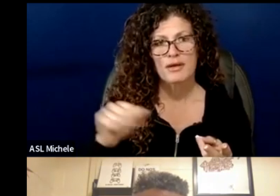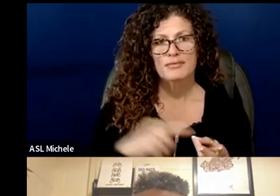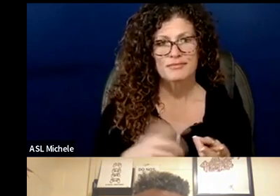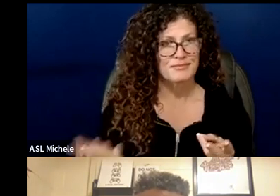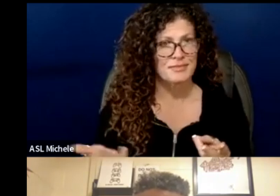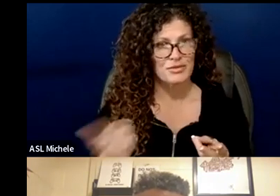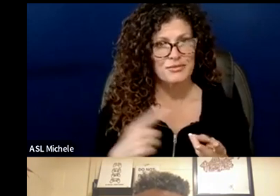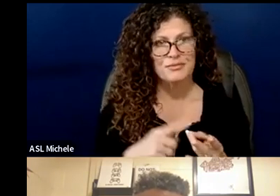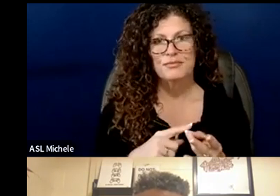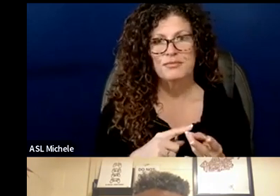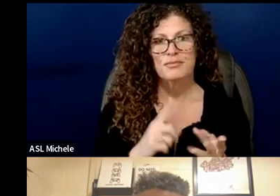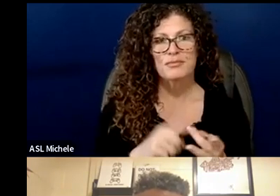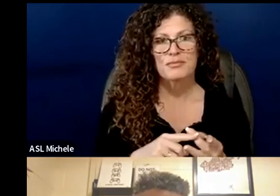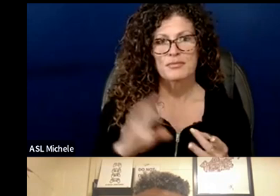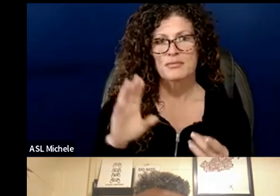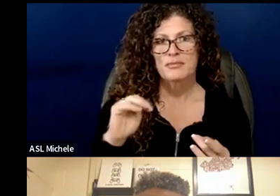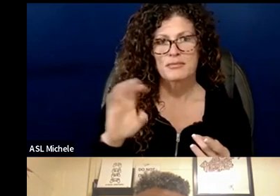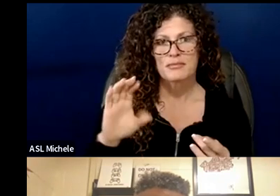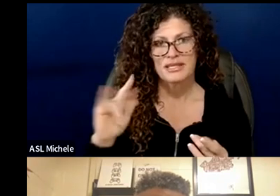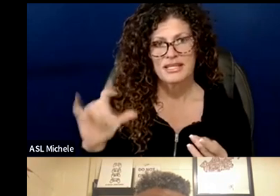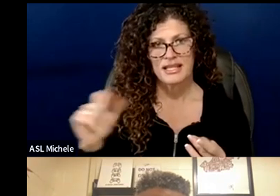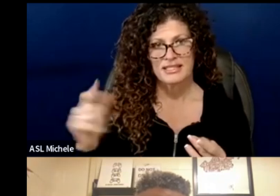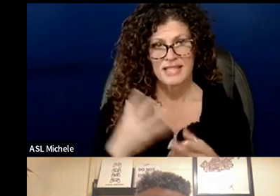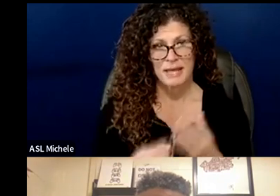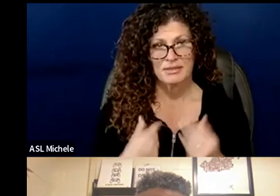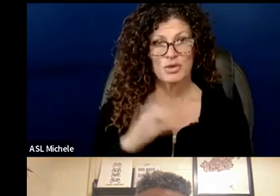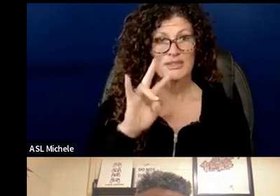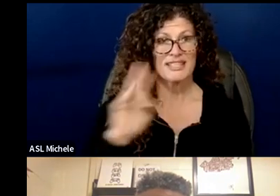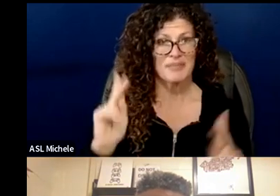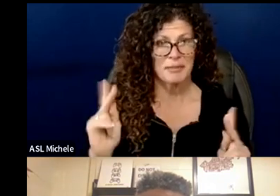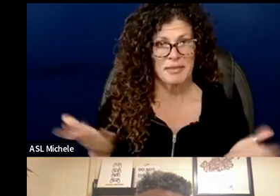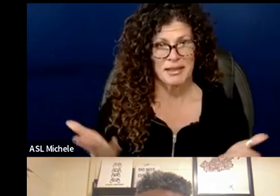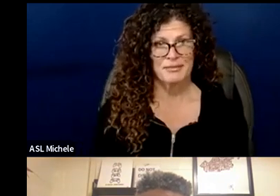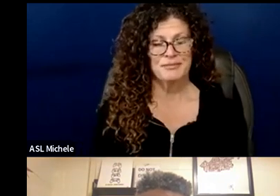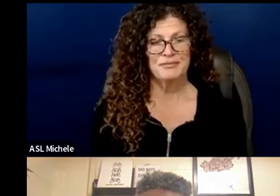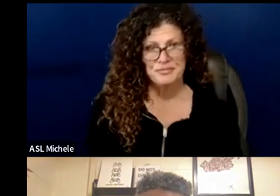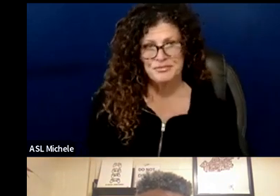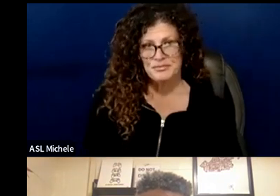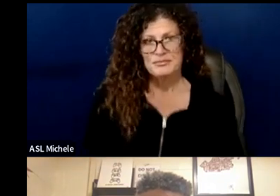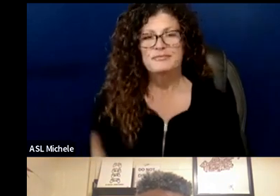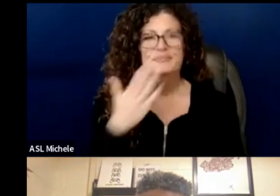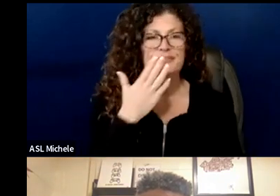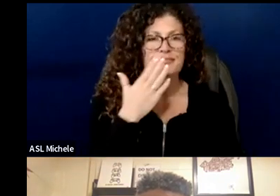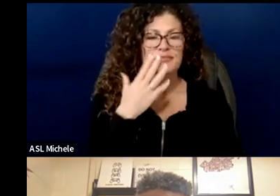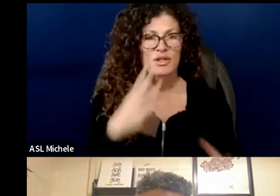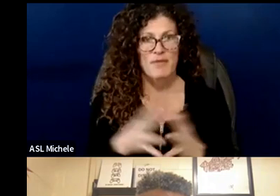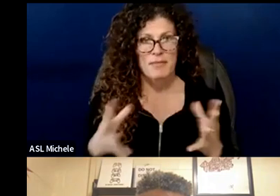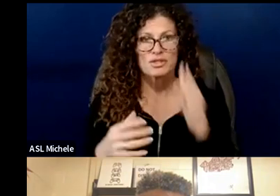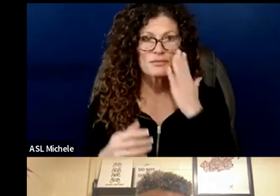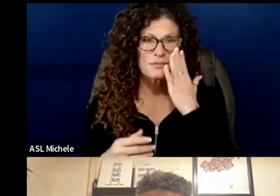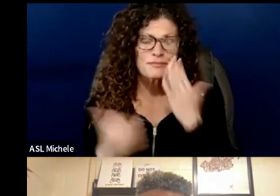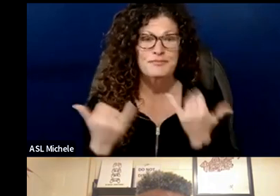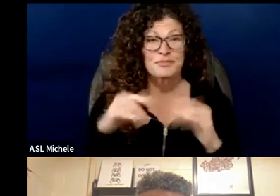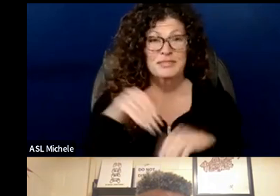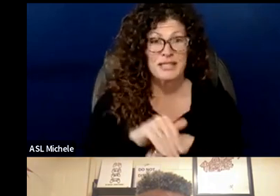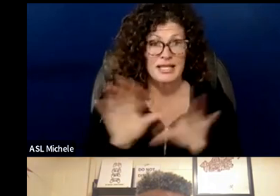Present. And Mr. McNeil is absent. So we have seven members present. Dr. Thank you very much. Tonight's session